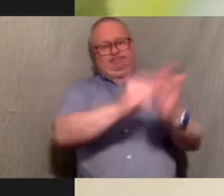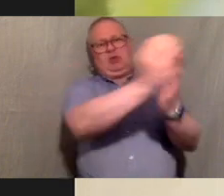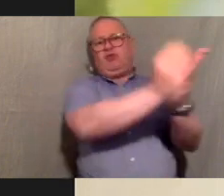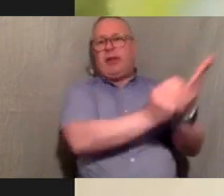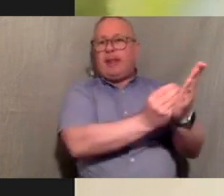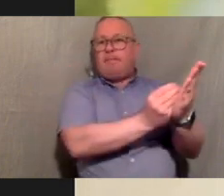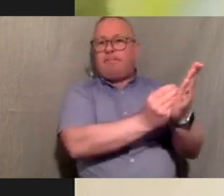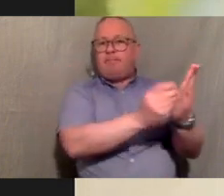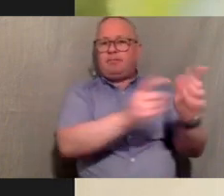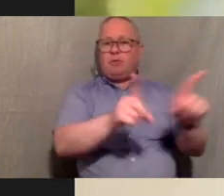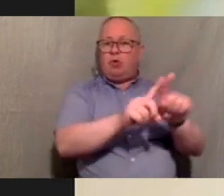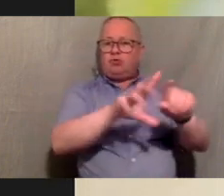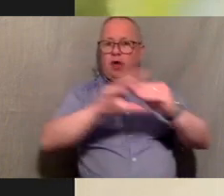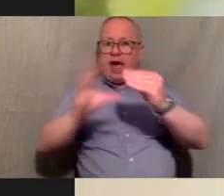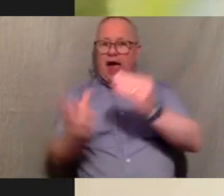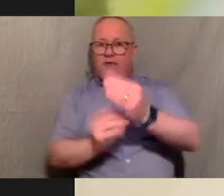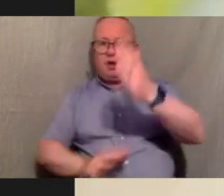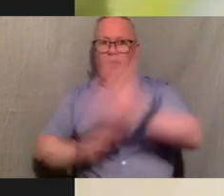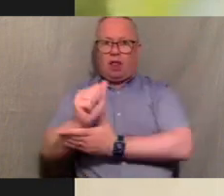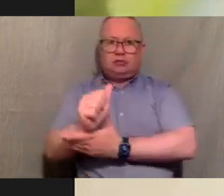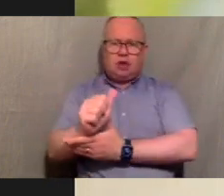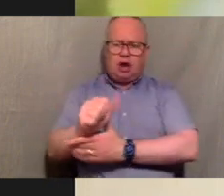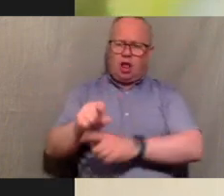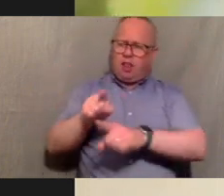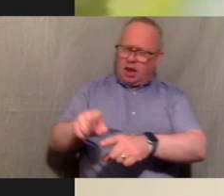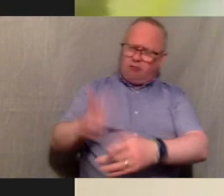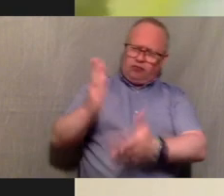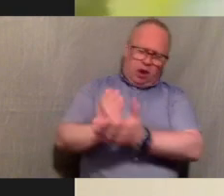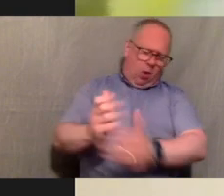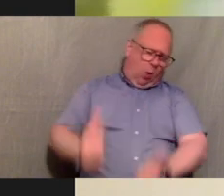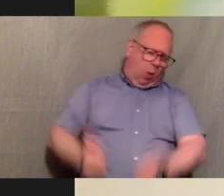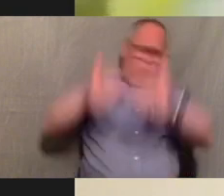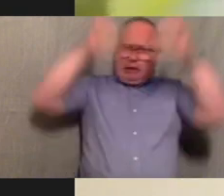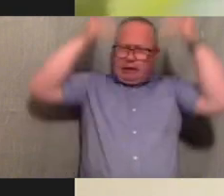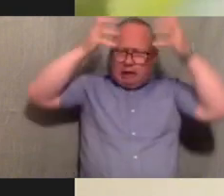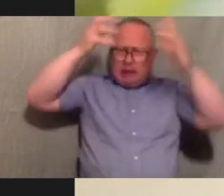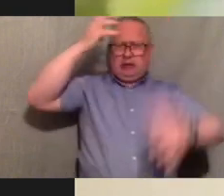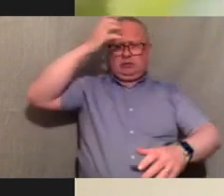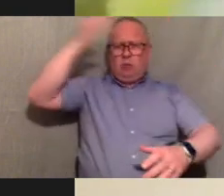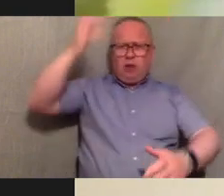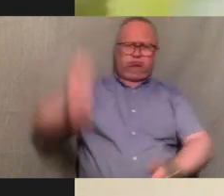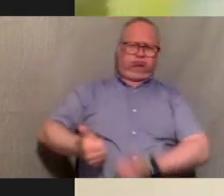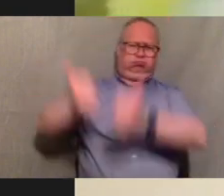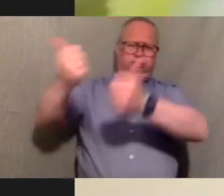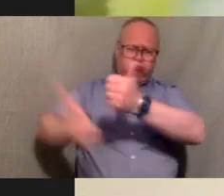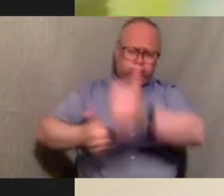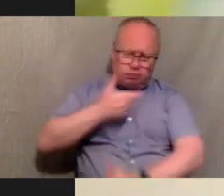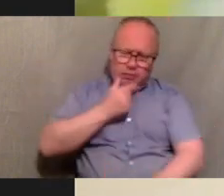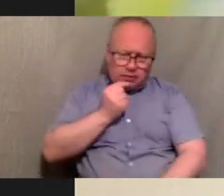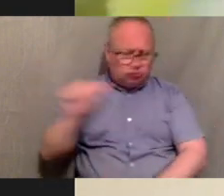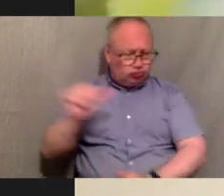culture like celebrate there was kings and queens that came from there and celebrate all the other things that came in just so people can be educated on things around the world